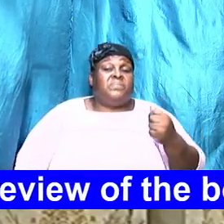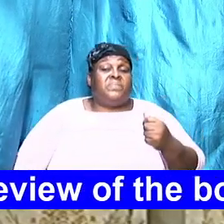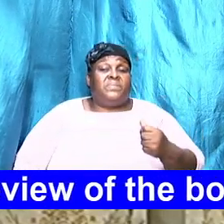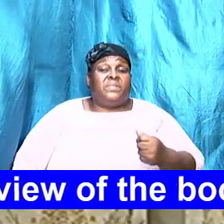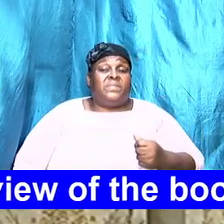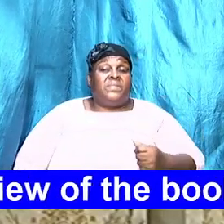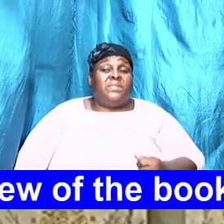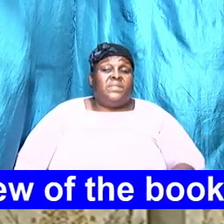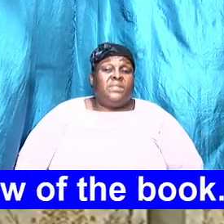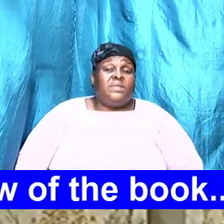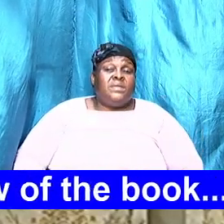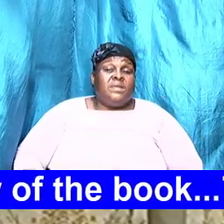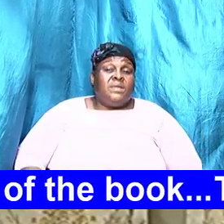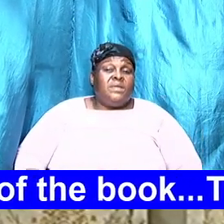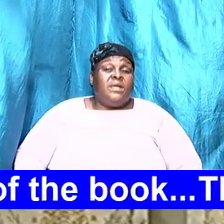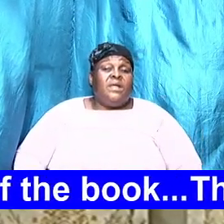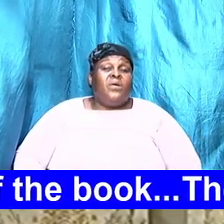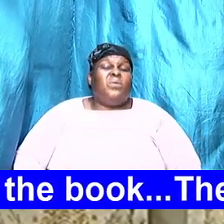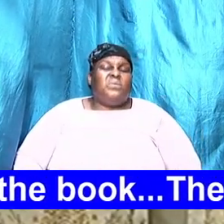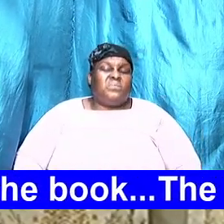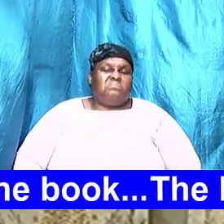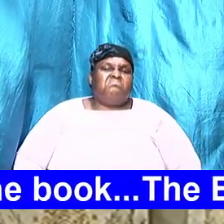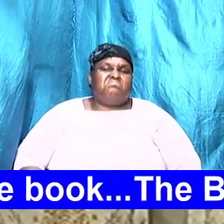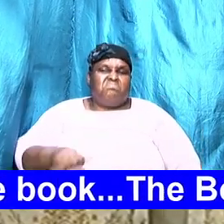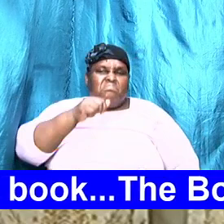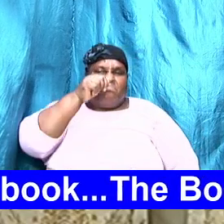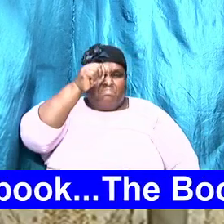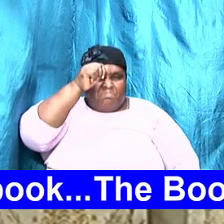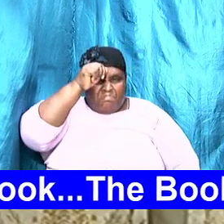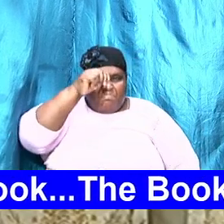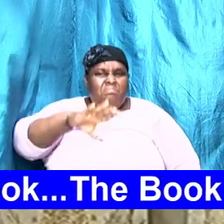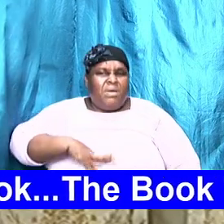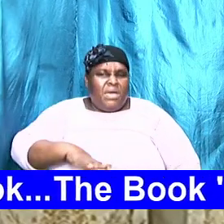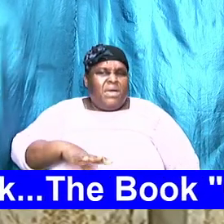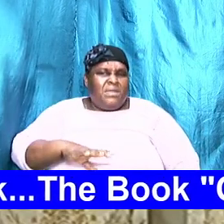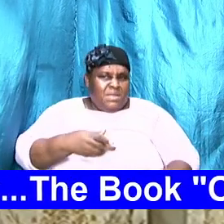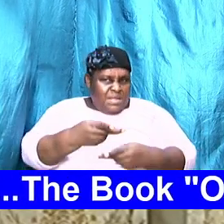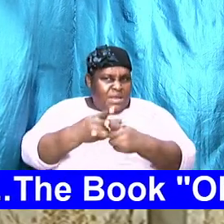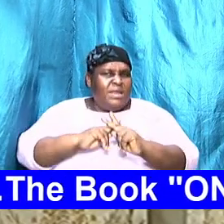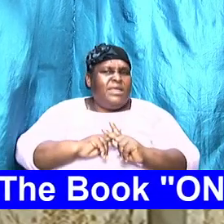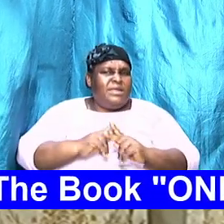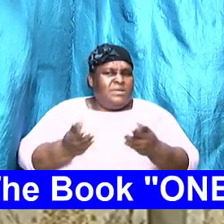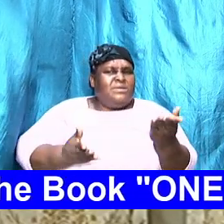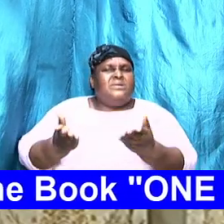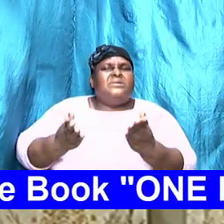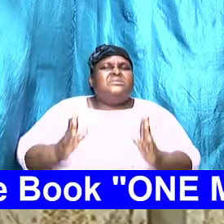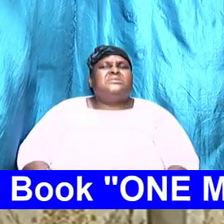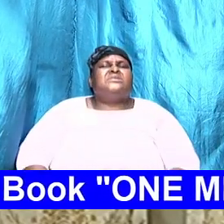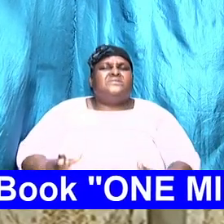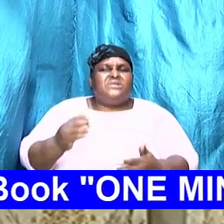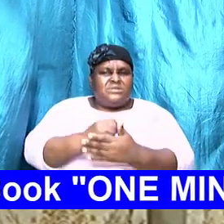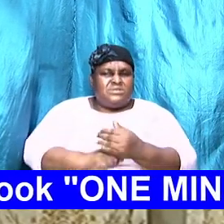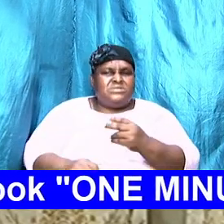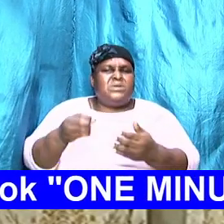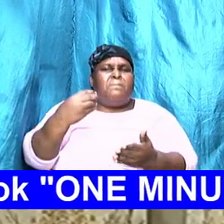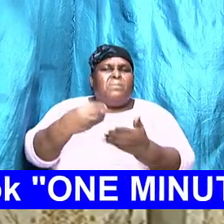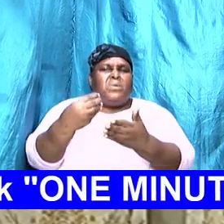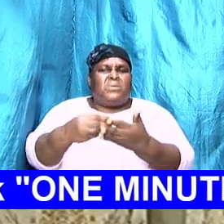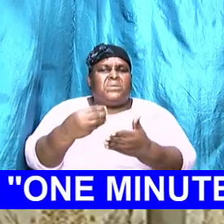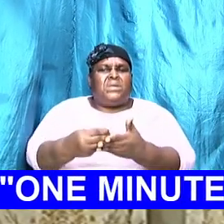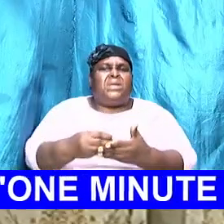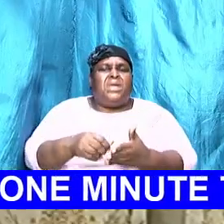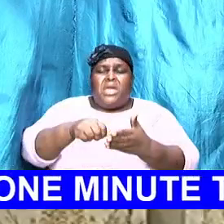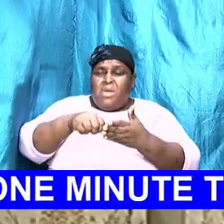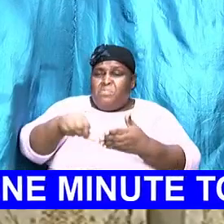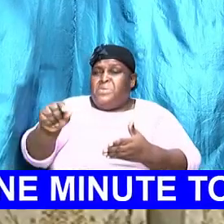loaned his servant some money and said, pay me back. No. And he